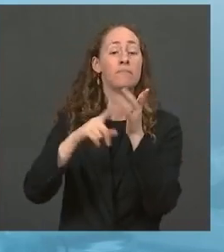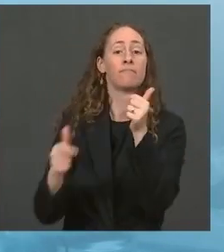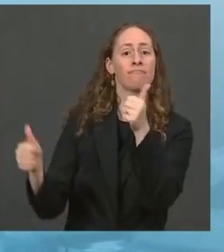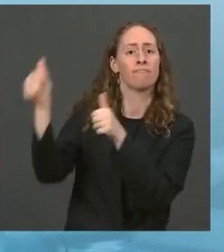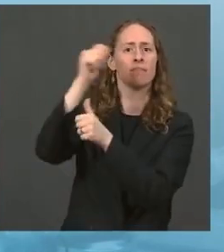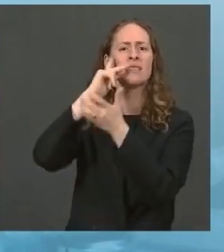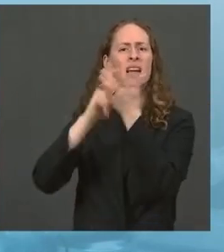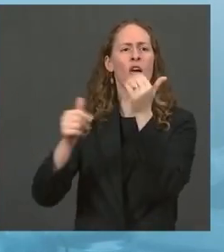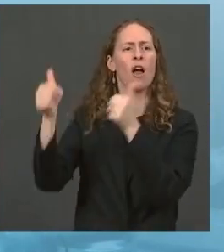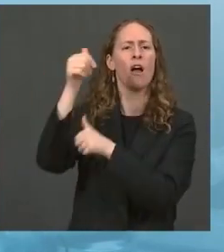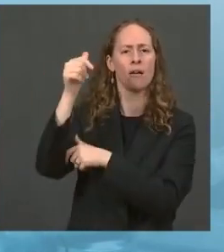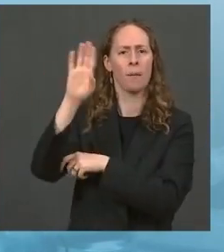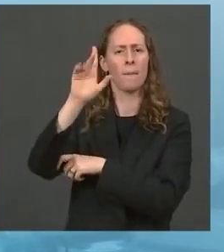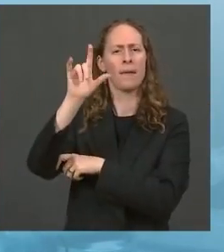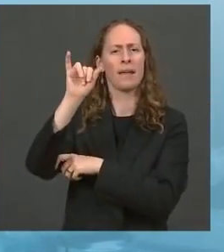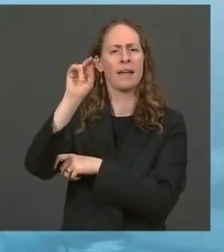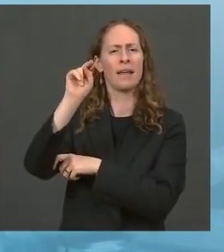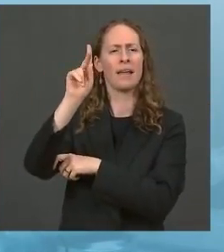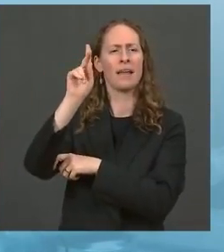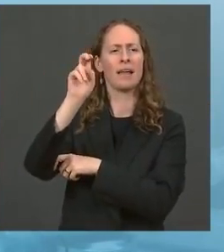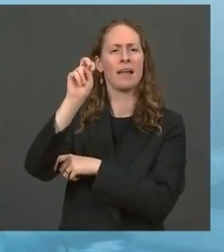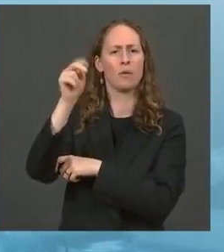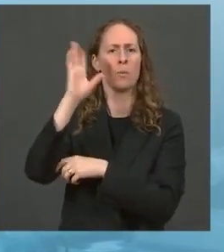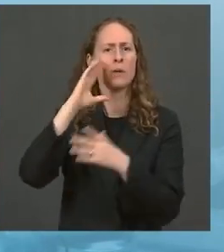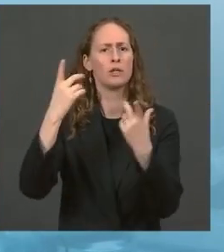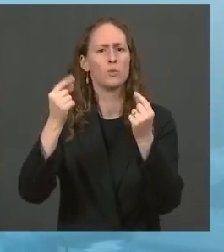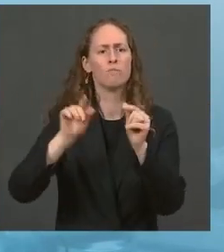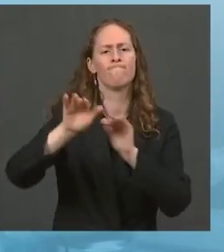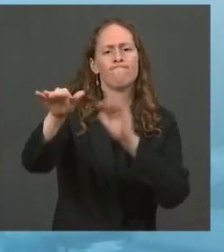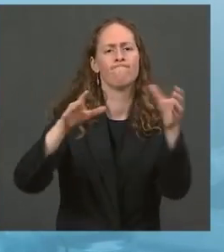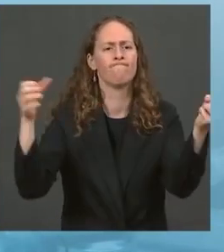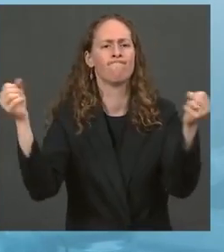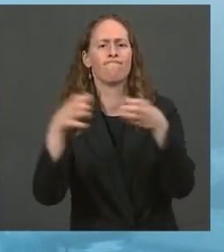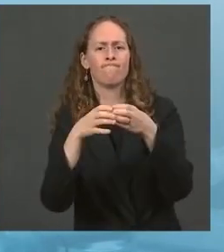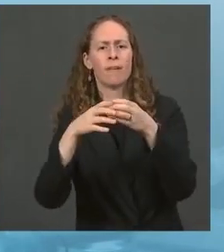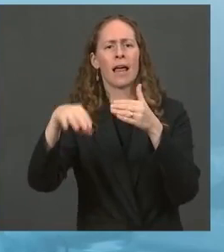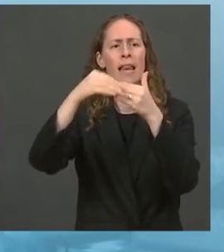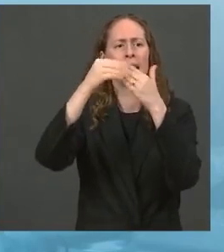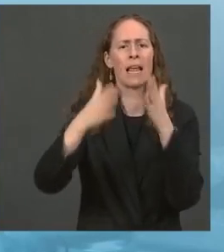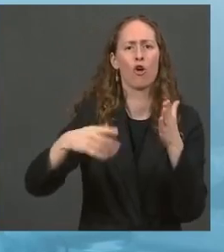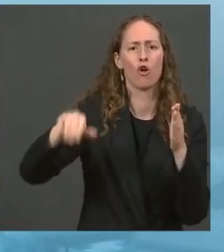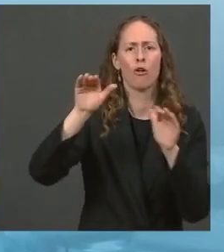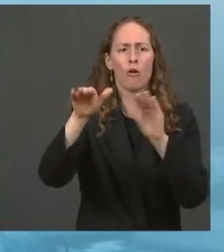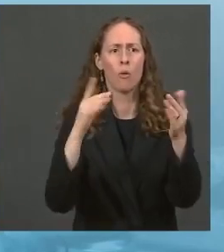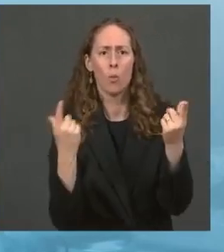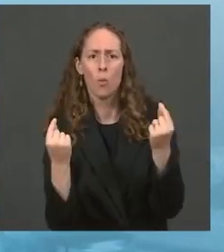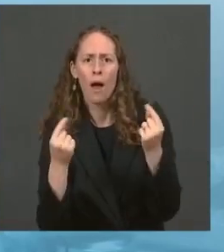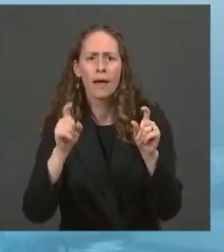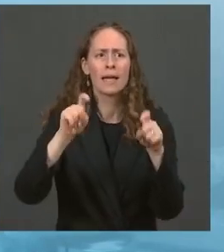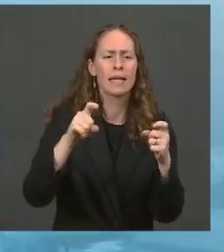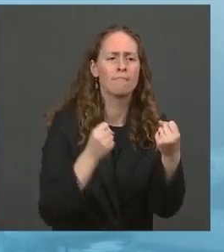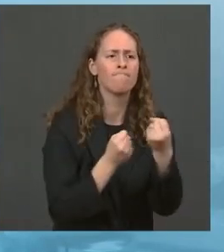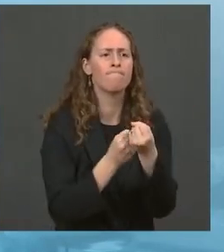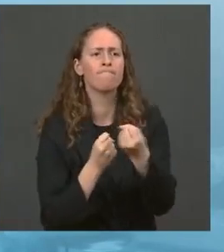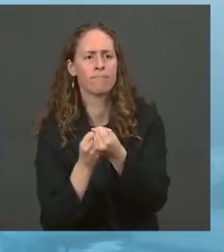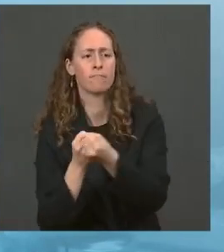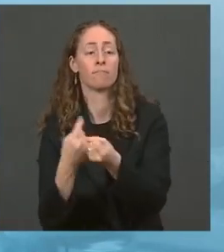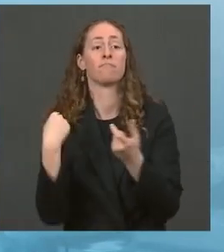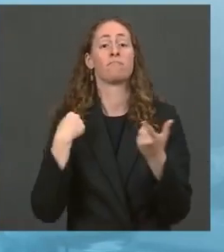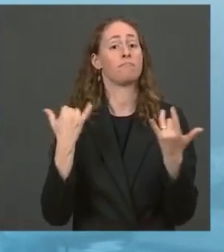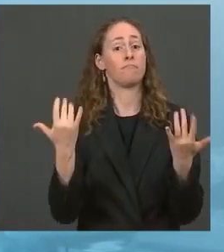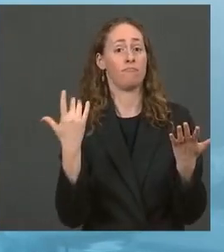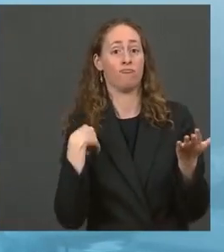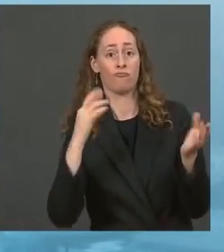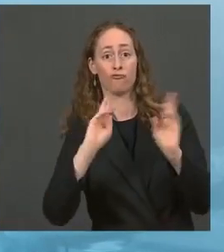to check on our collective progress. And I propose that we come together for a second high-level virtual summit in the first